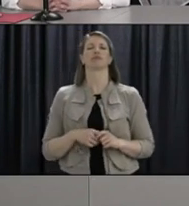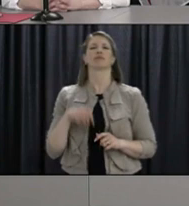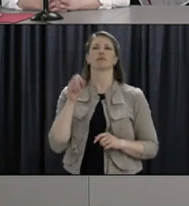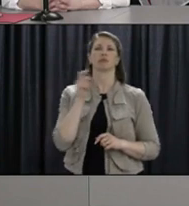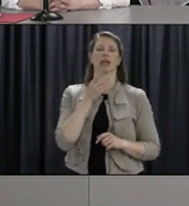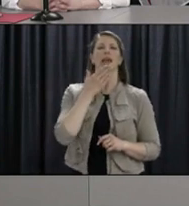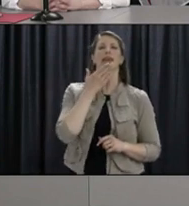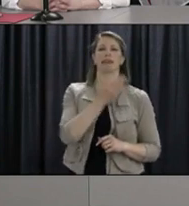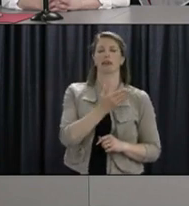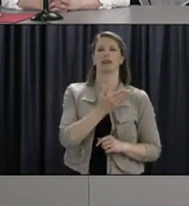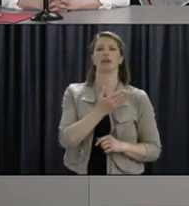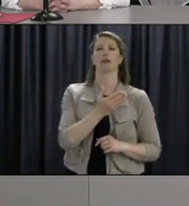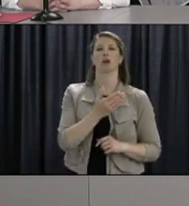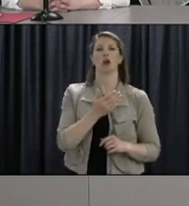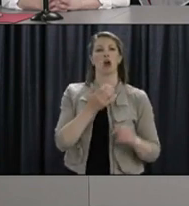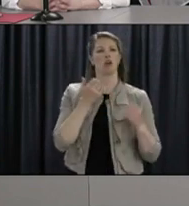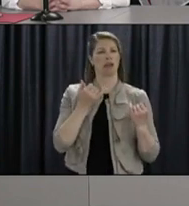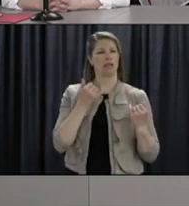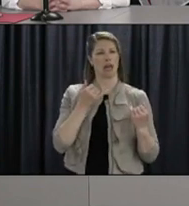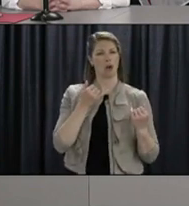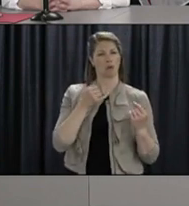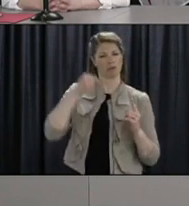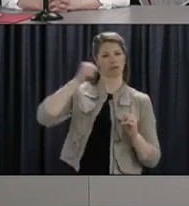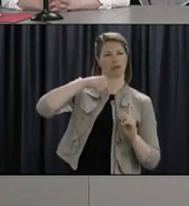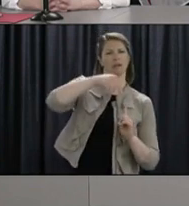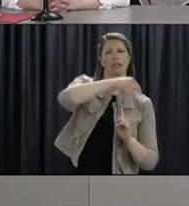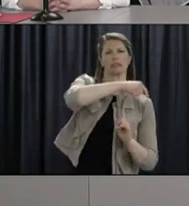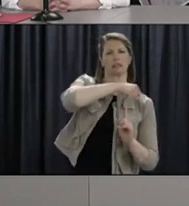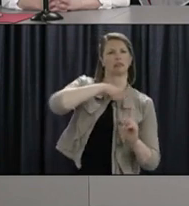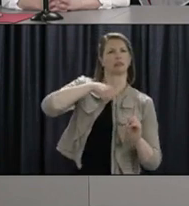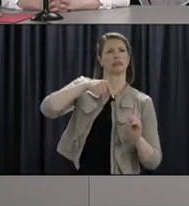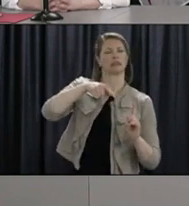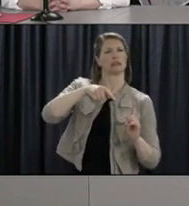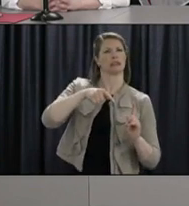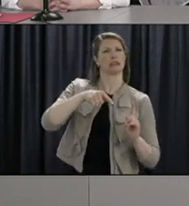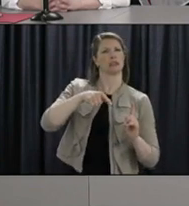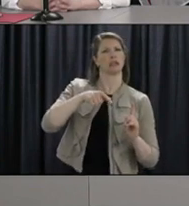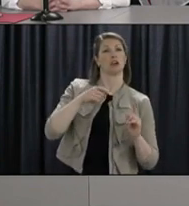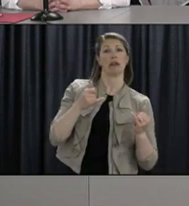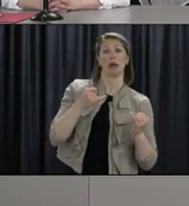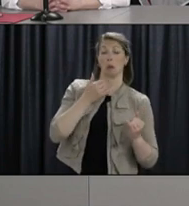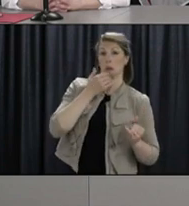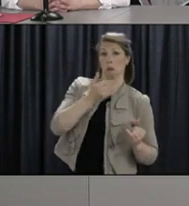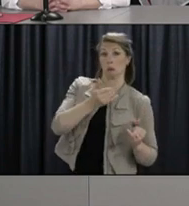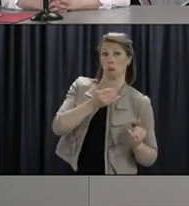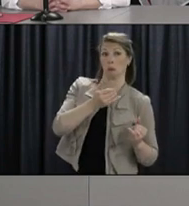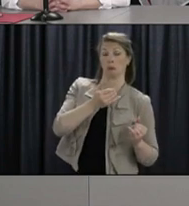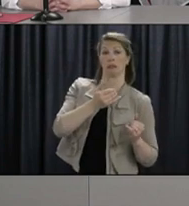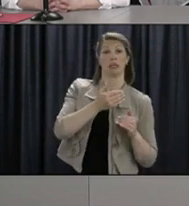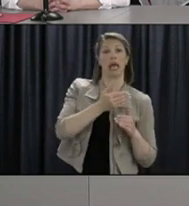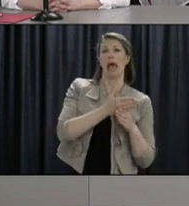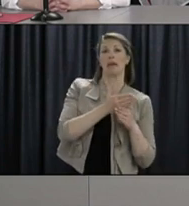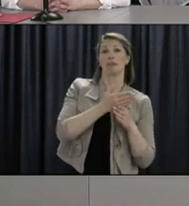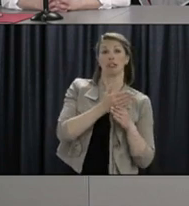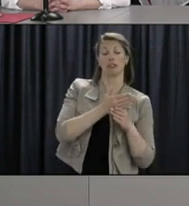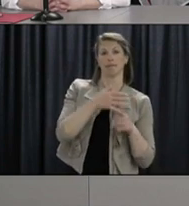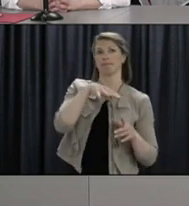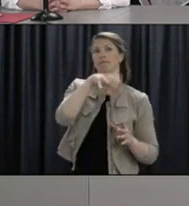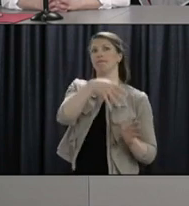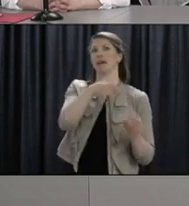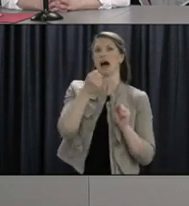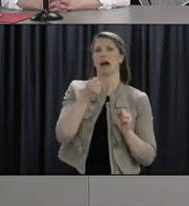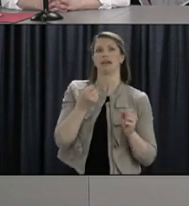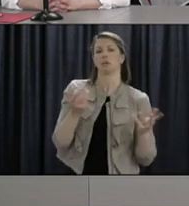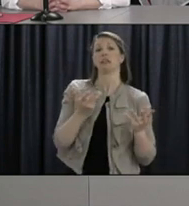contact tracing, do we know what the current level of contract tracing is? We actually have excellent contact tracing here. It is